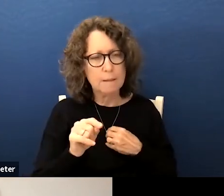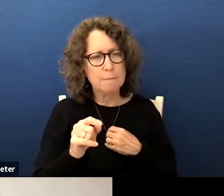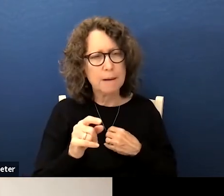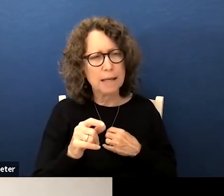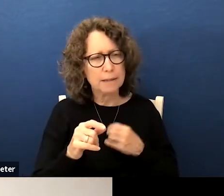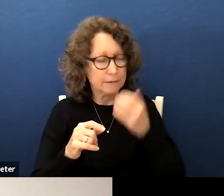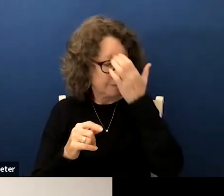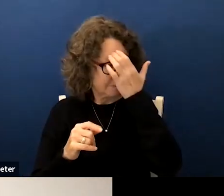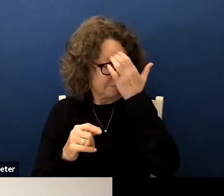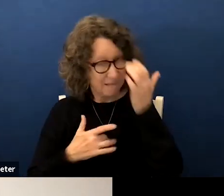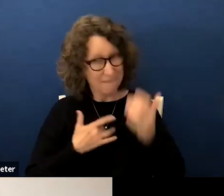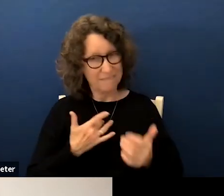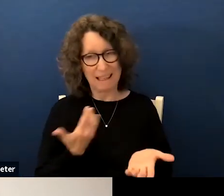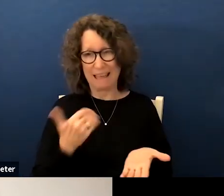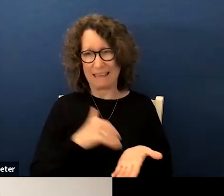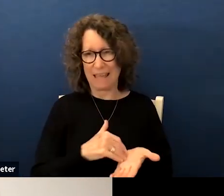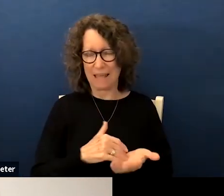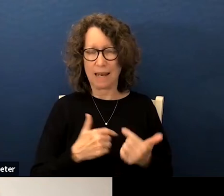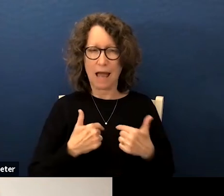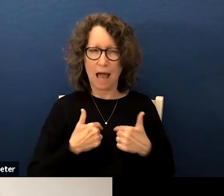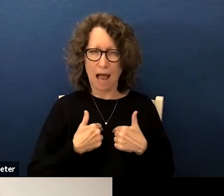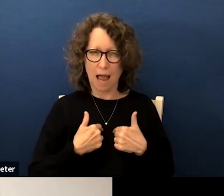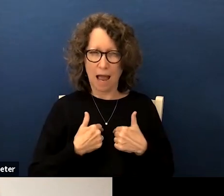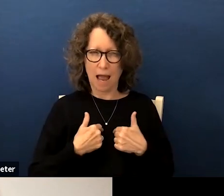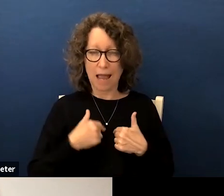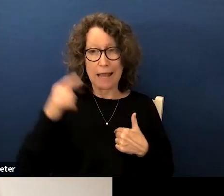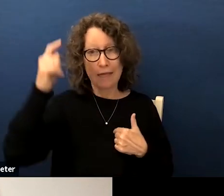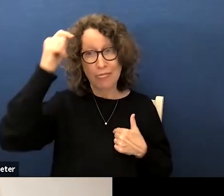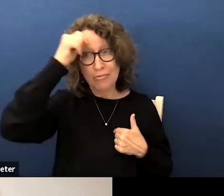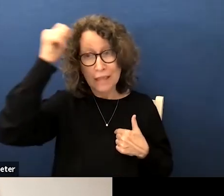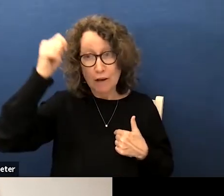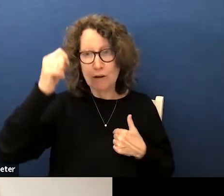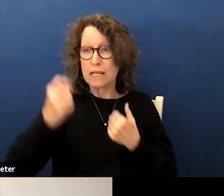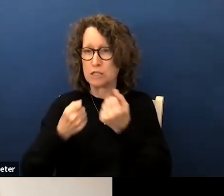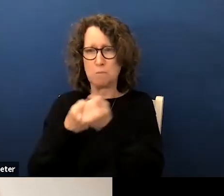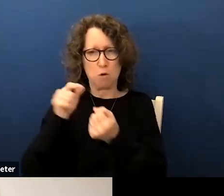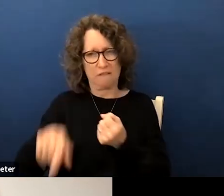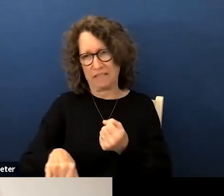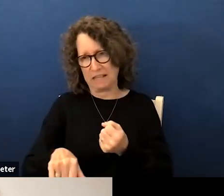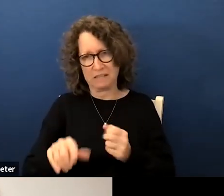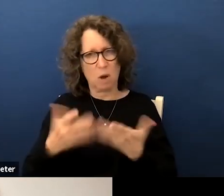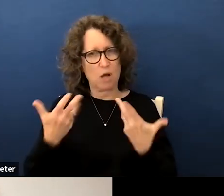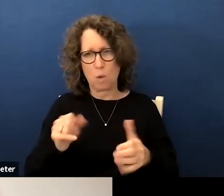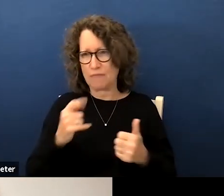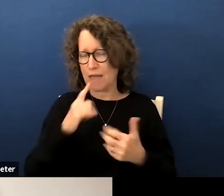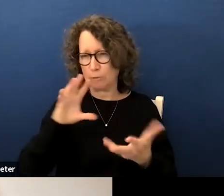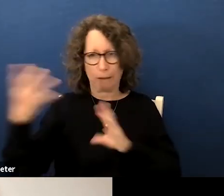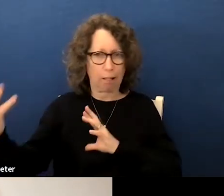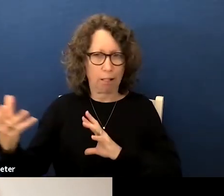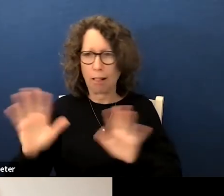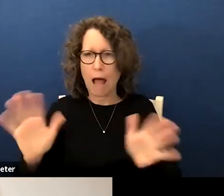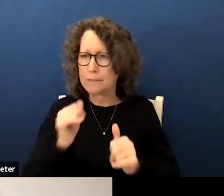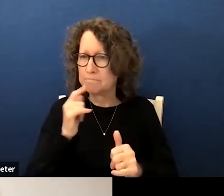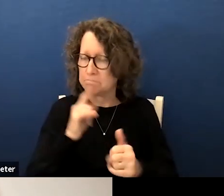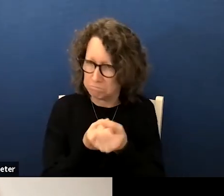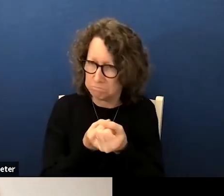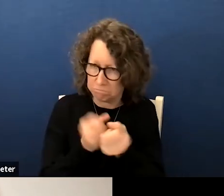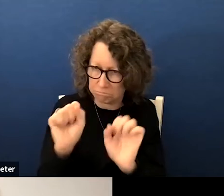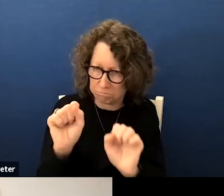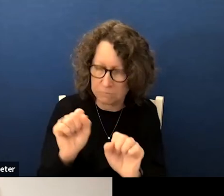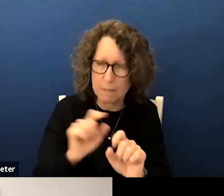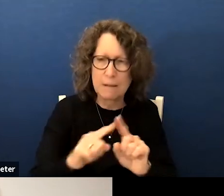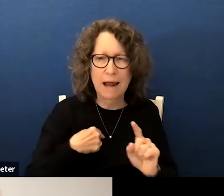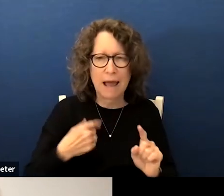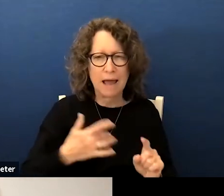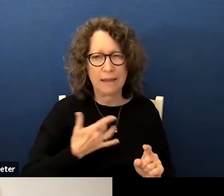think that again i i am in theory am in support of it so i don't want that to be implied that i'm not but i i do